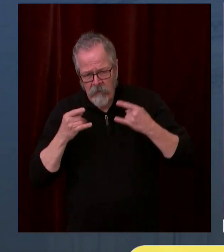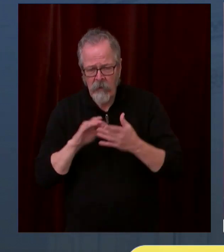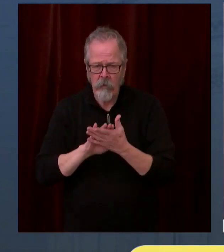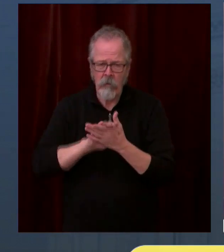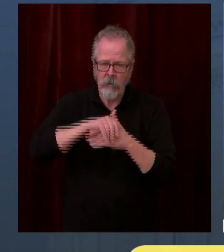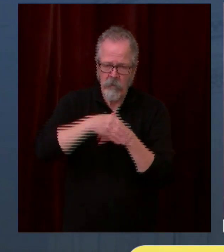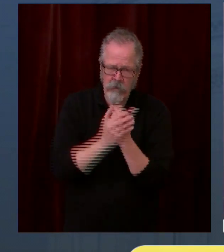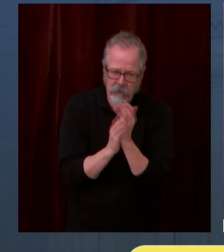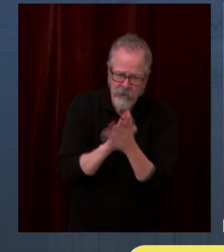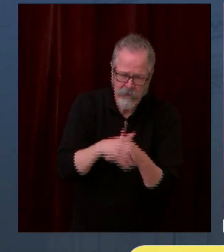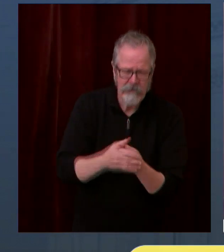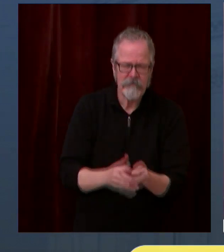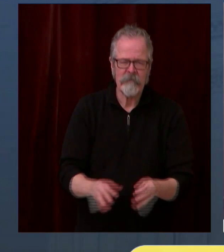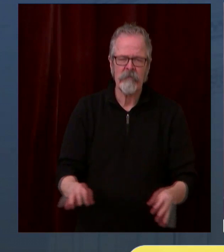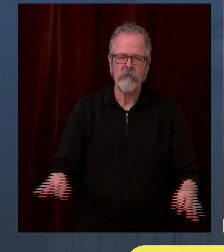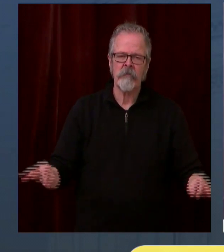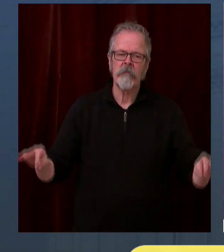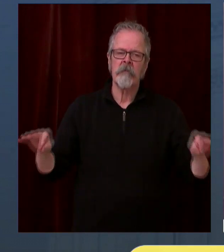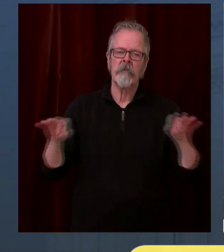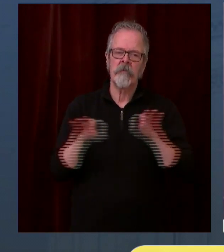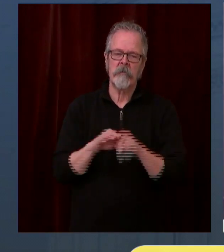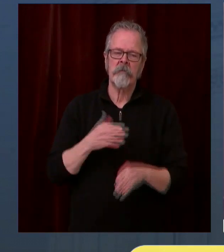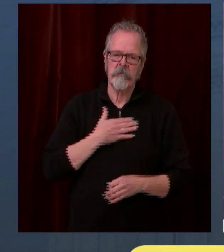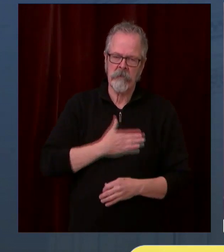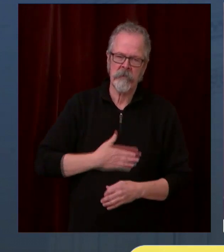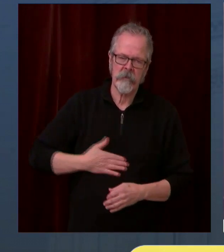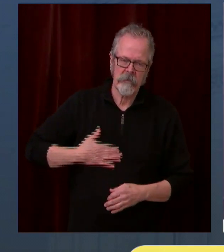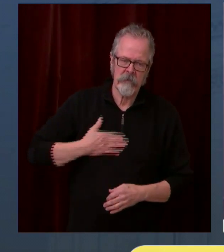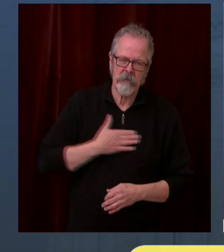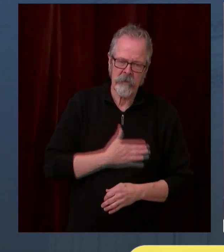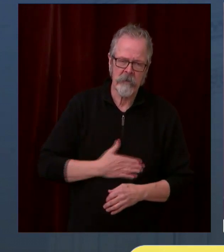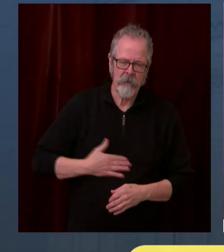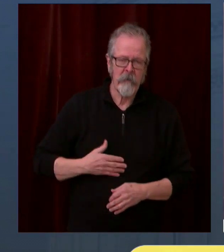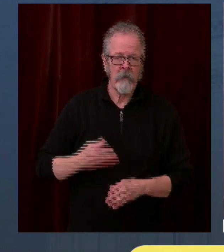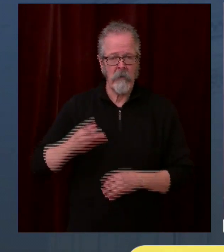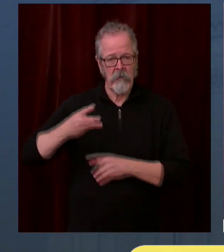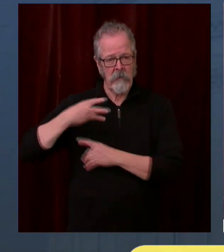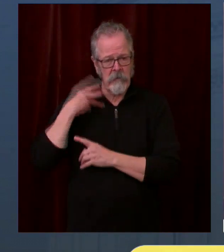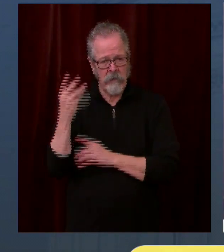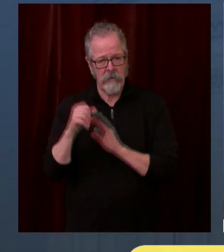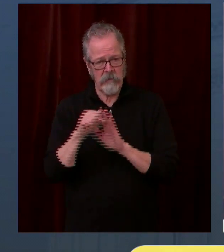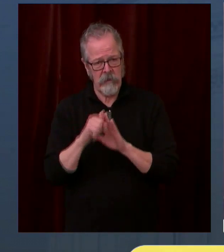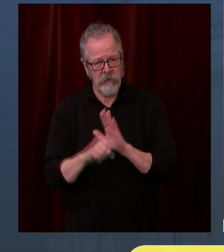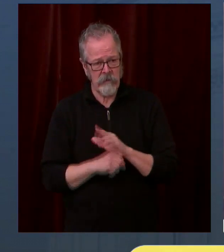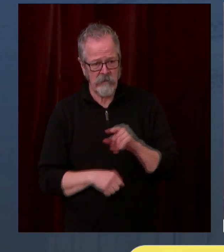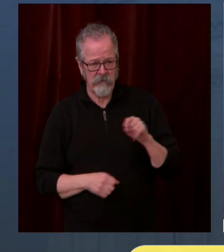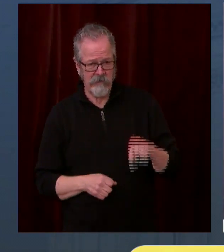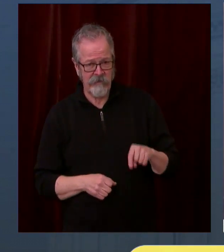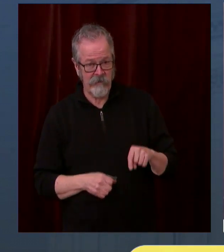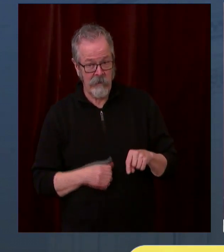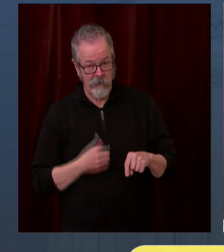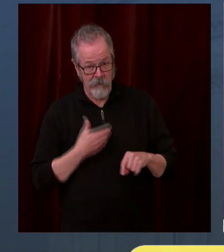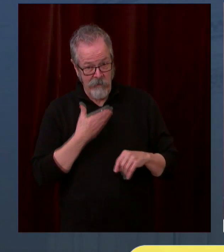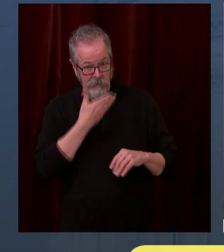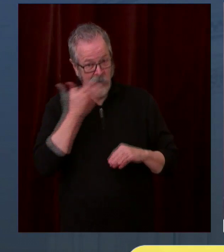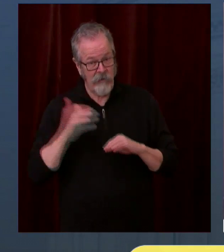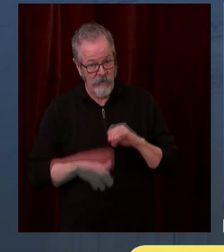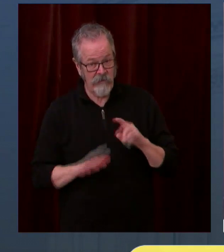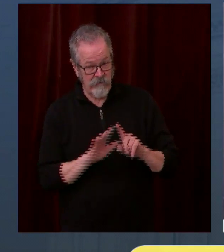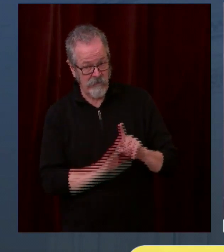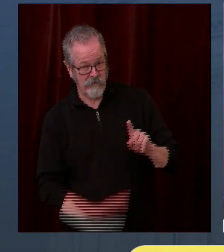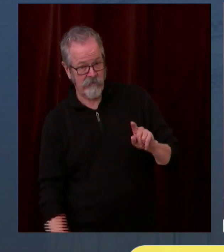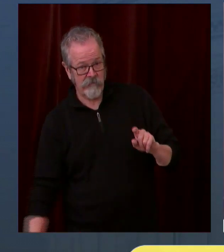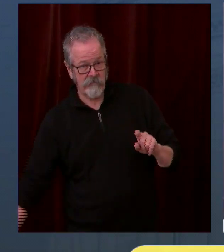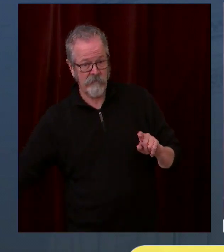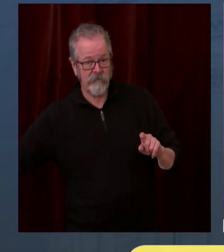rates and disease spread have been one of the best in the country, but that is a testament to all of our community members. So let me just close